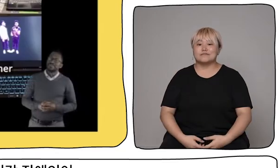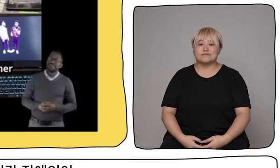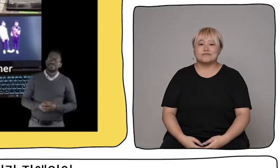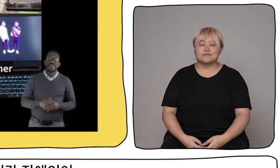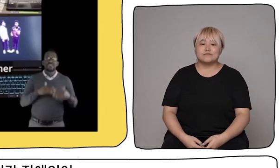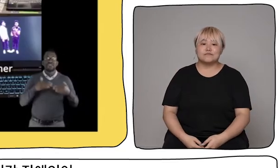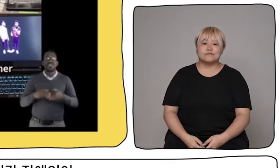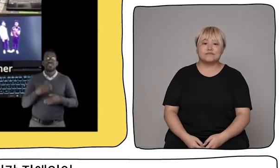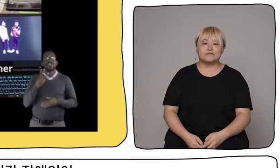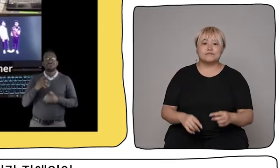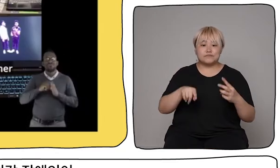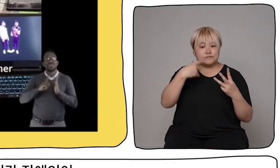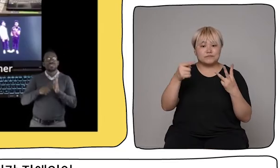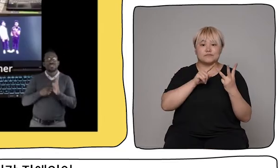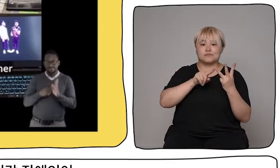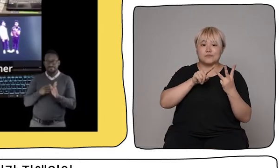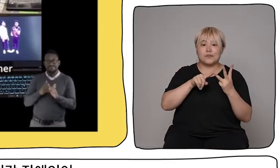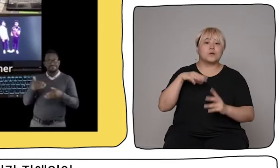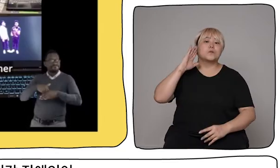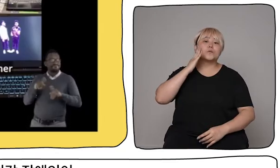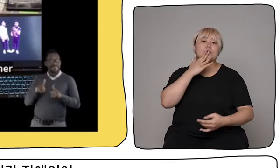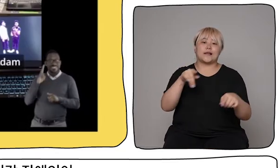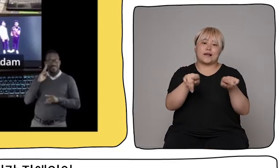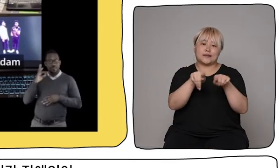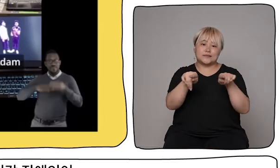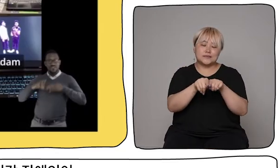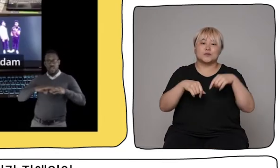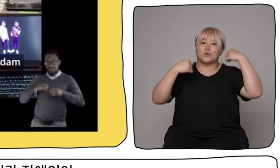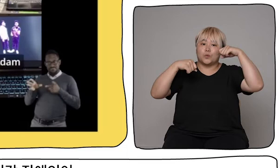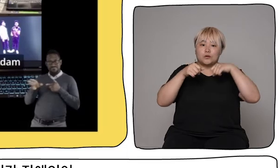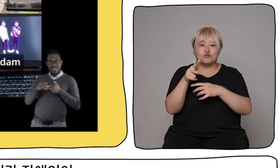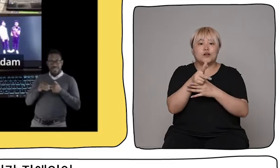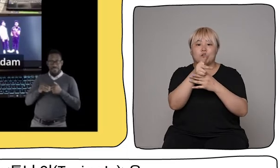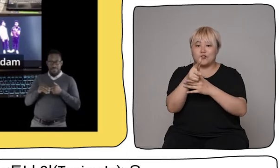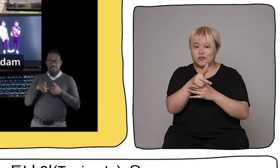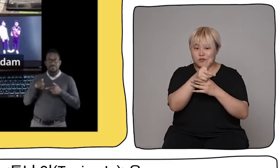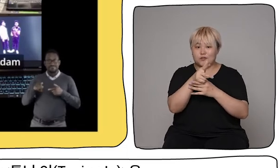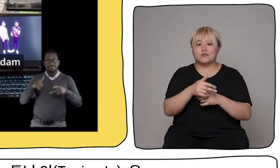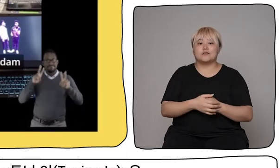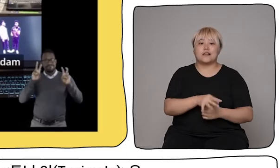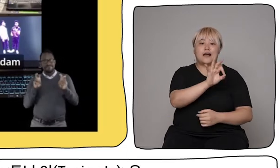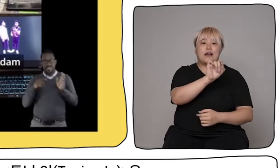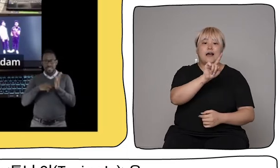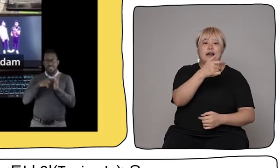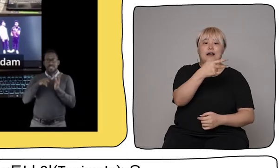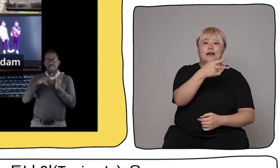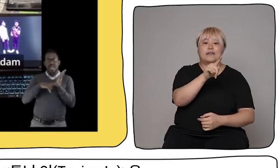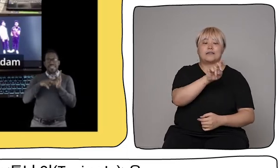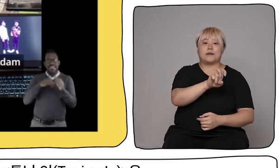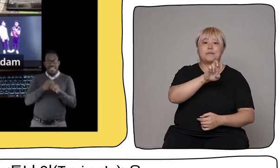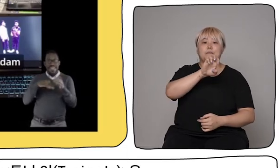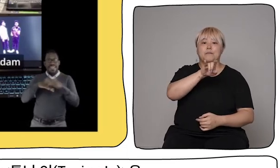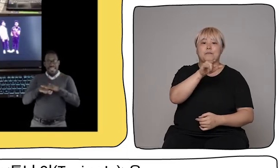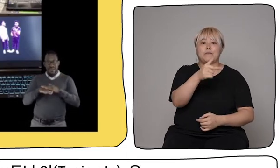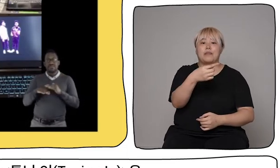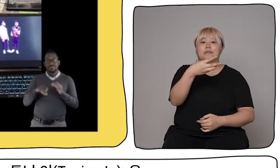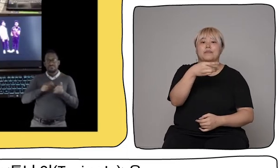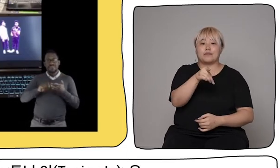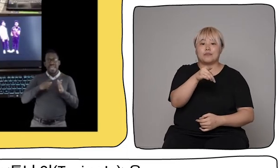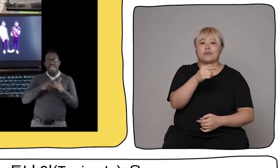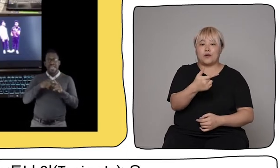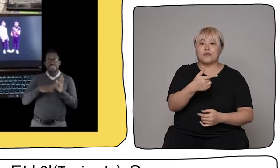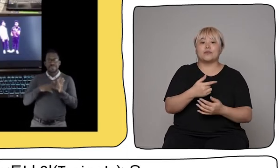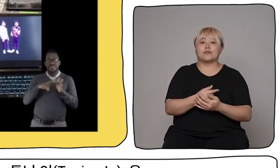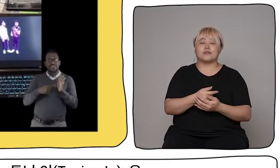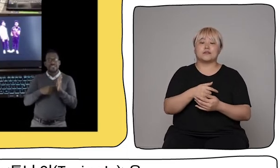Phase 3 of the project involved filming a deaf performer performing alongside a theatre show Tuning In by Adam Fenton with the aim of